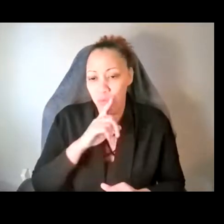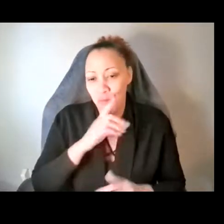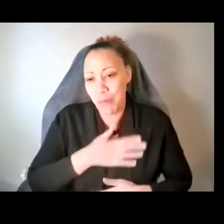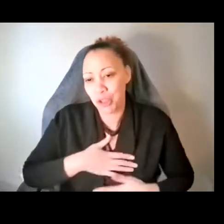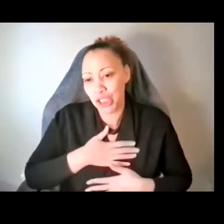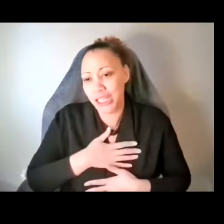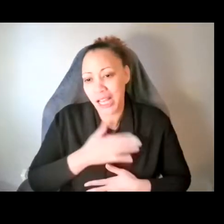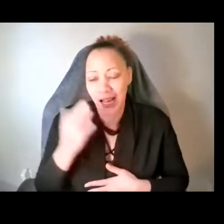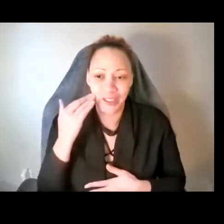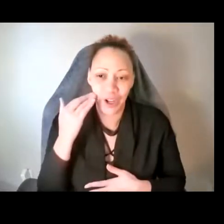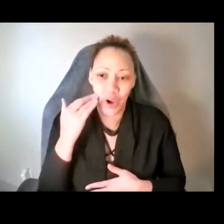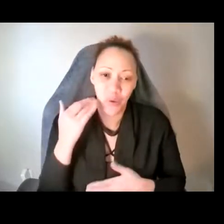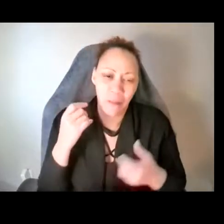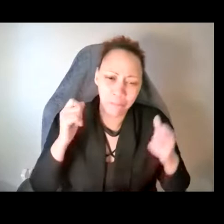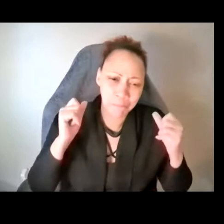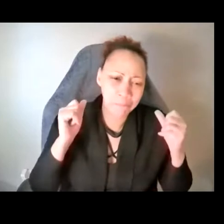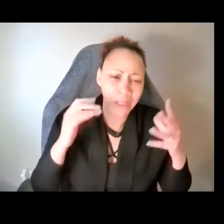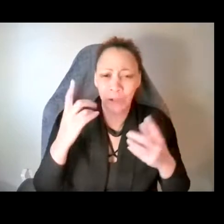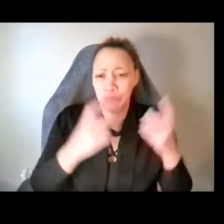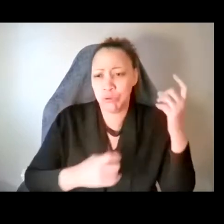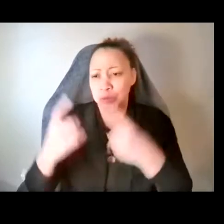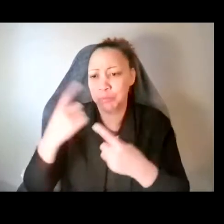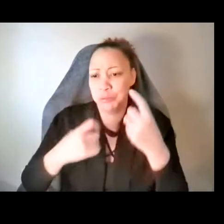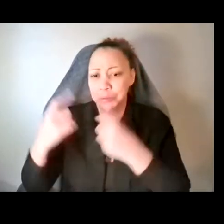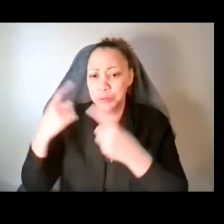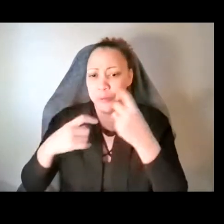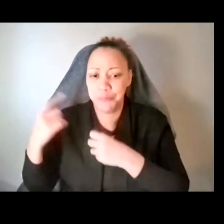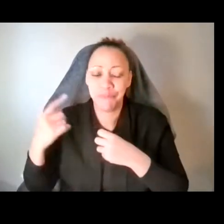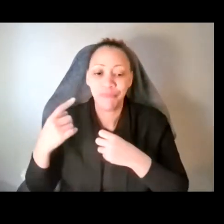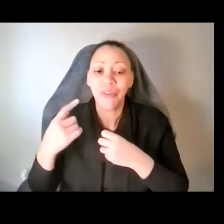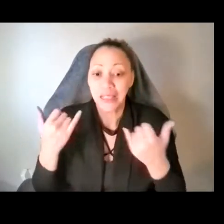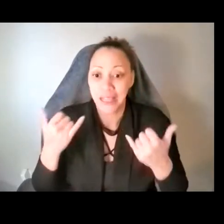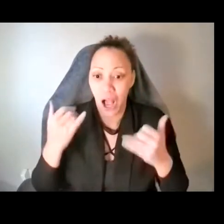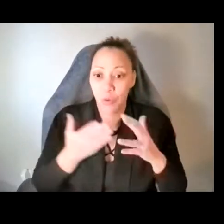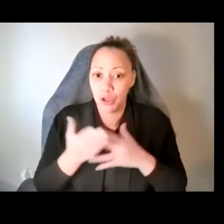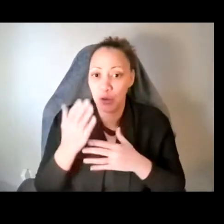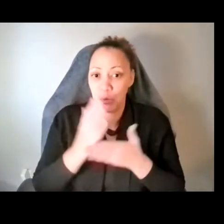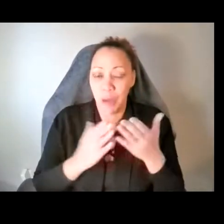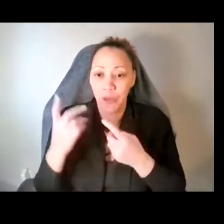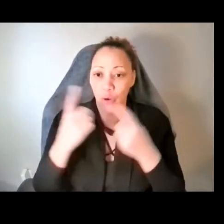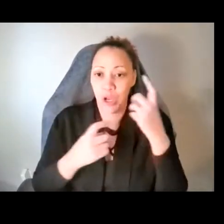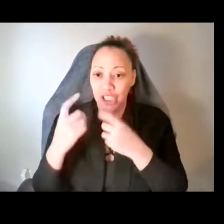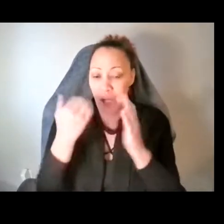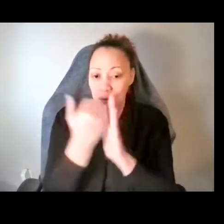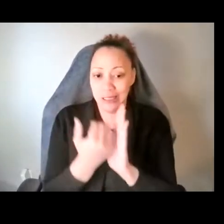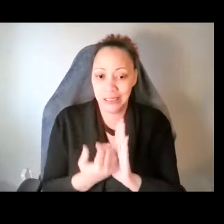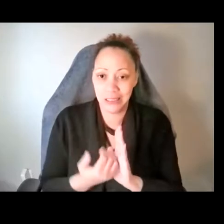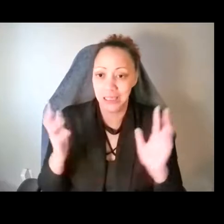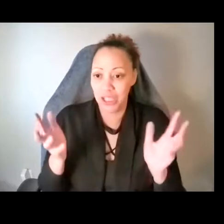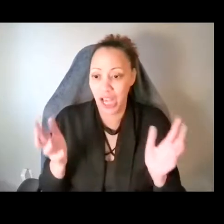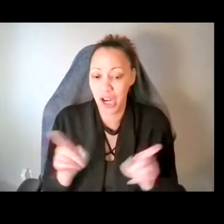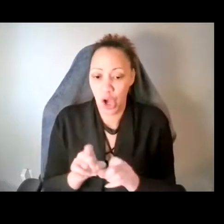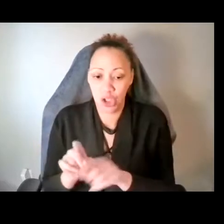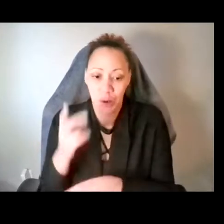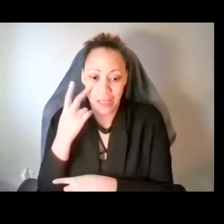have been a bunch of questions. Um, I do want to go through some of the questions that were listed in the chat. Um, and then I do see, um,